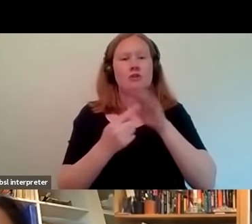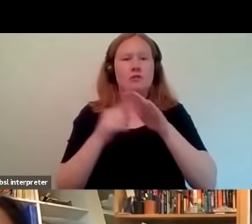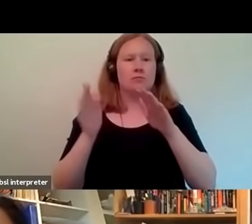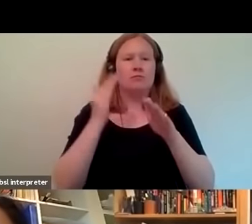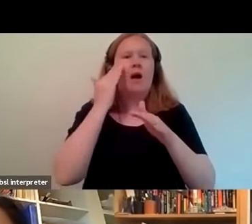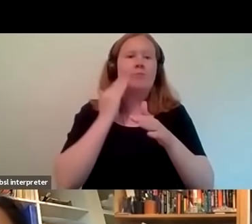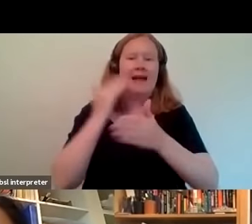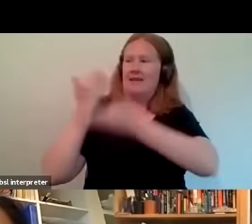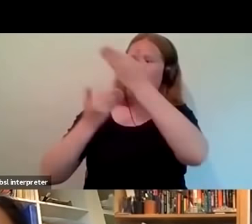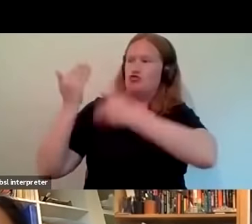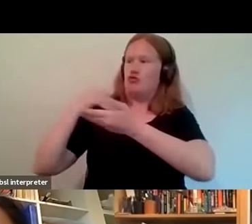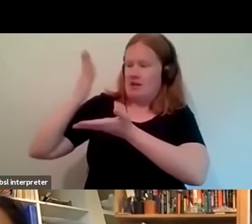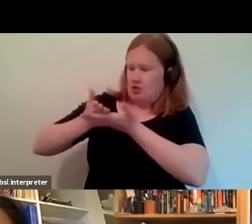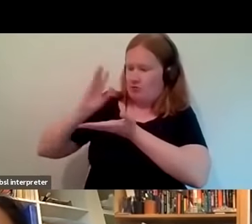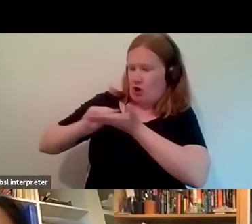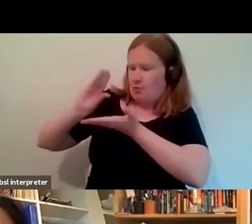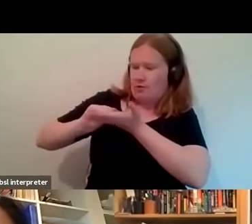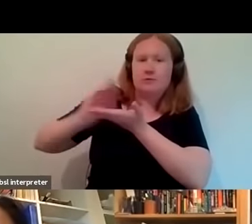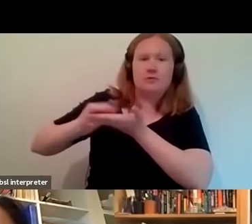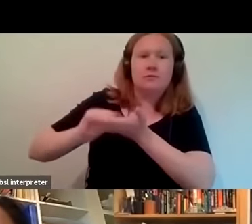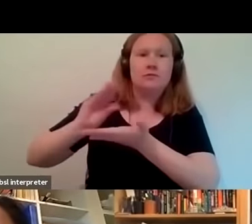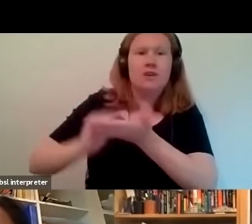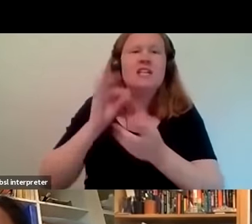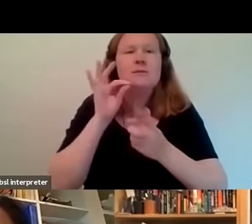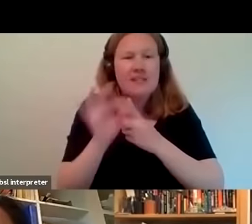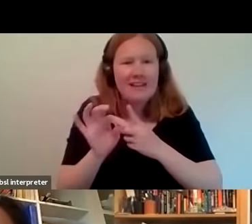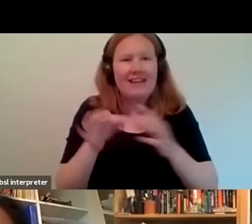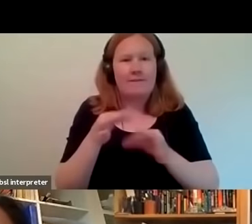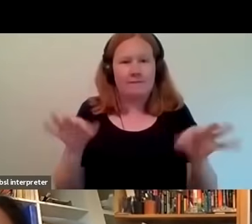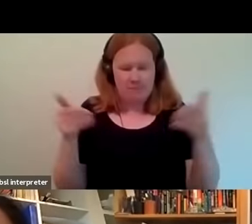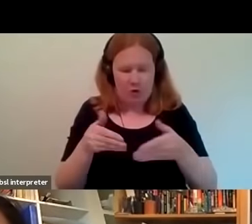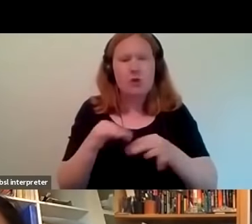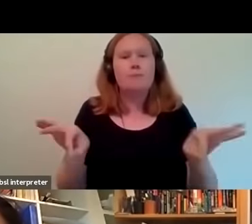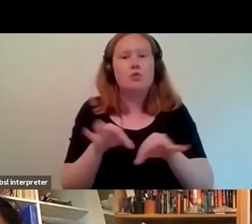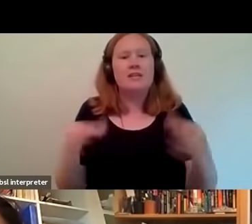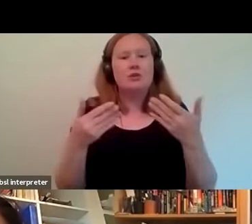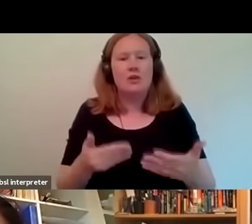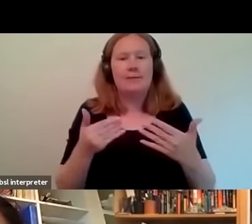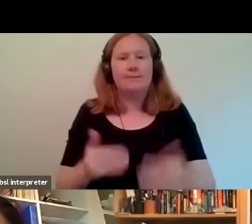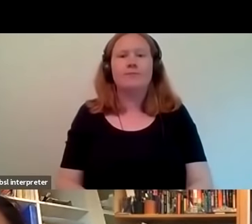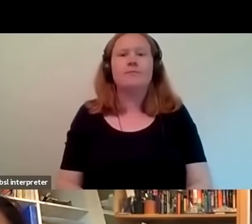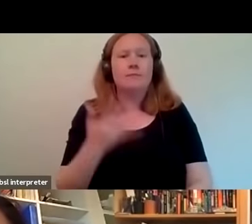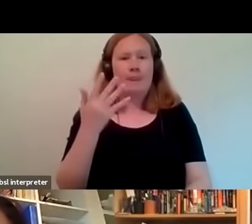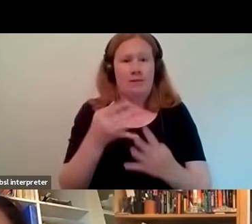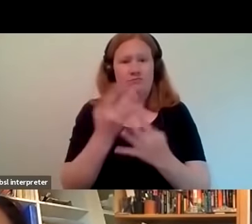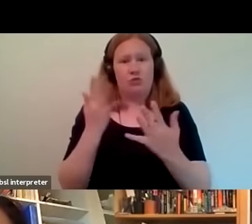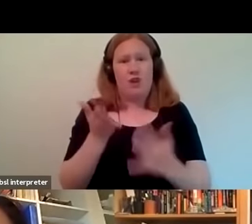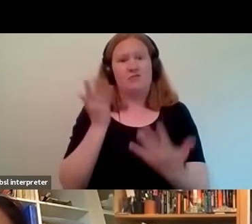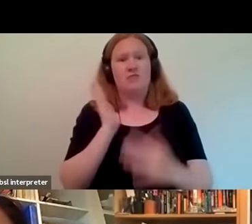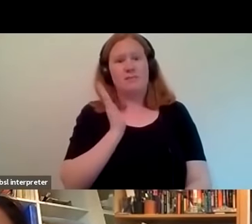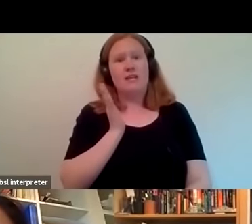through the lens of black British music history and today our panelists and our speakers will speak to you about